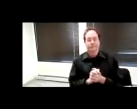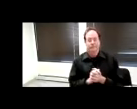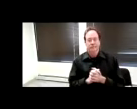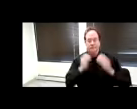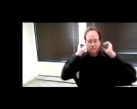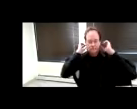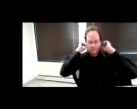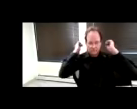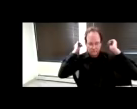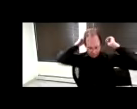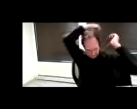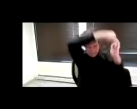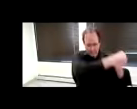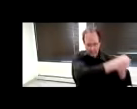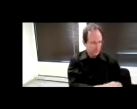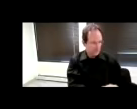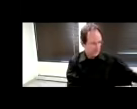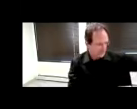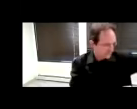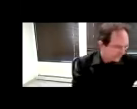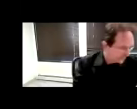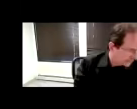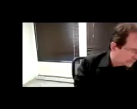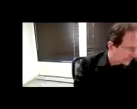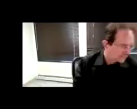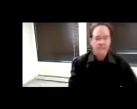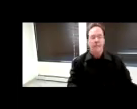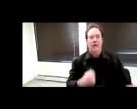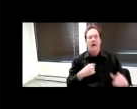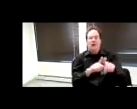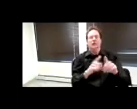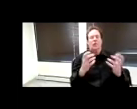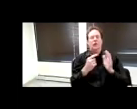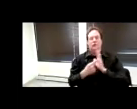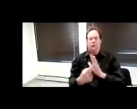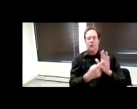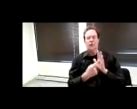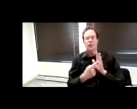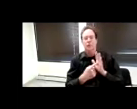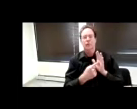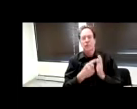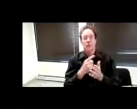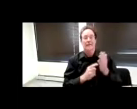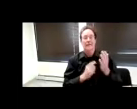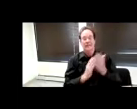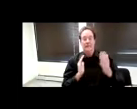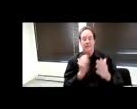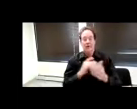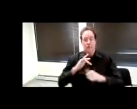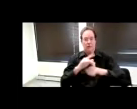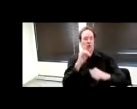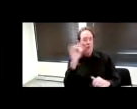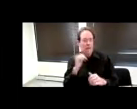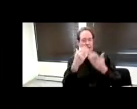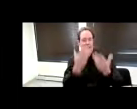So, I also just wanted to show you what some of our resources look like.